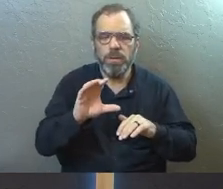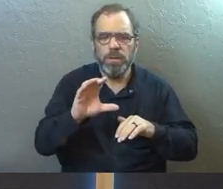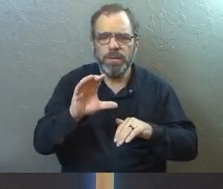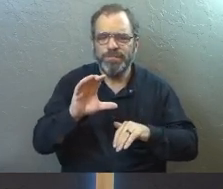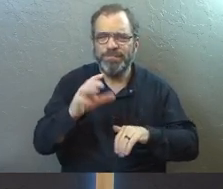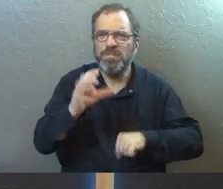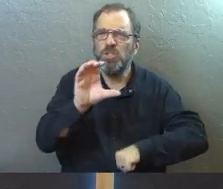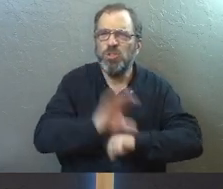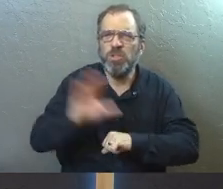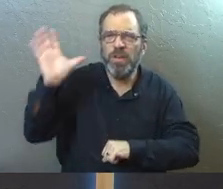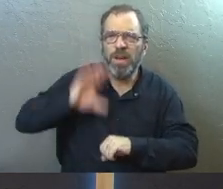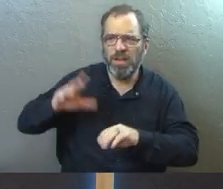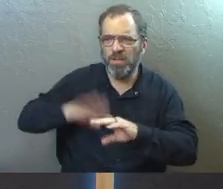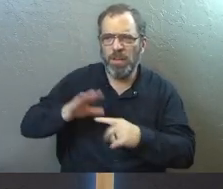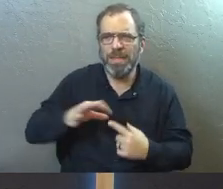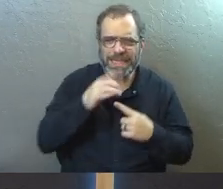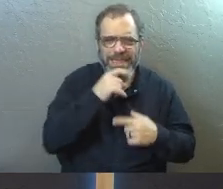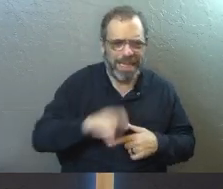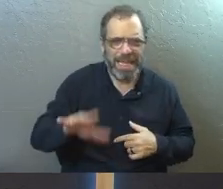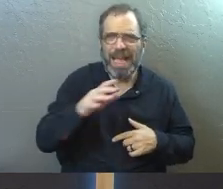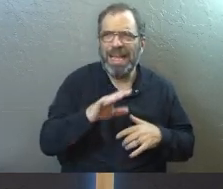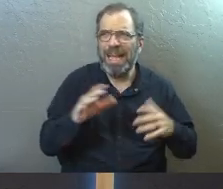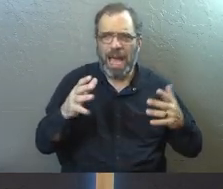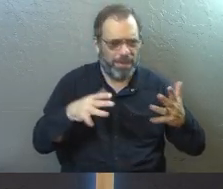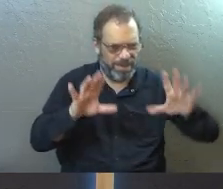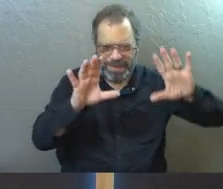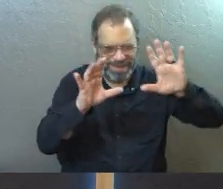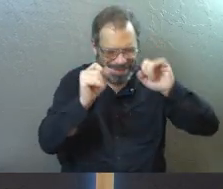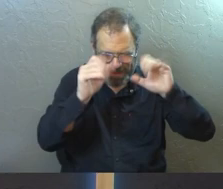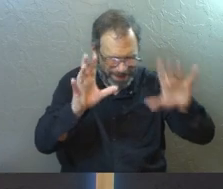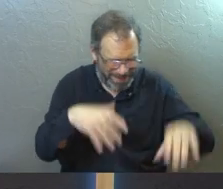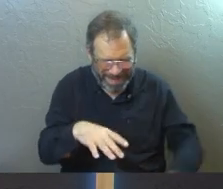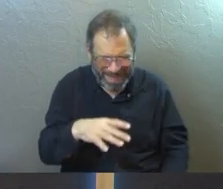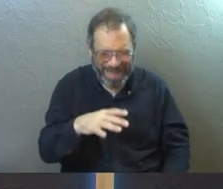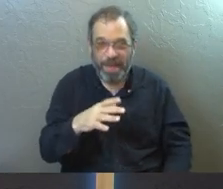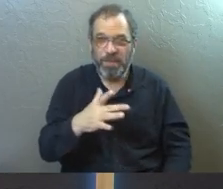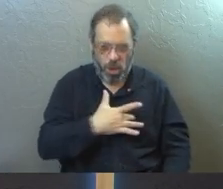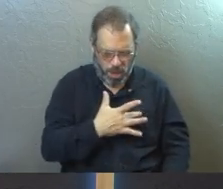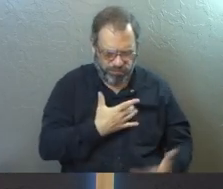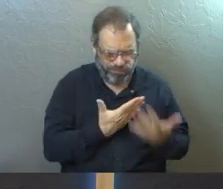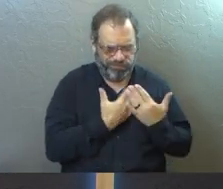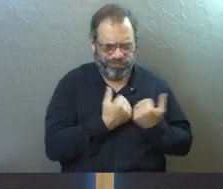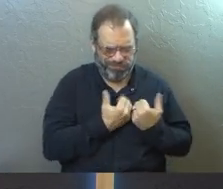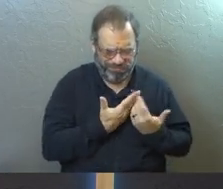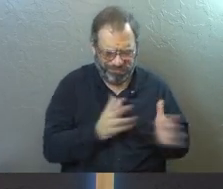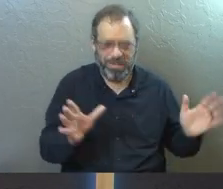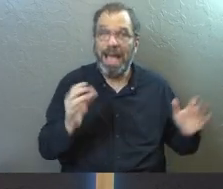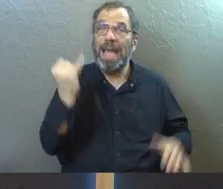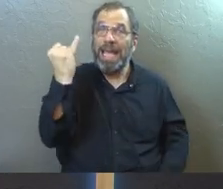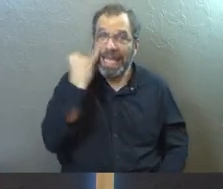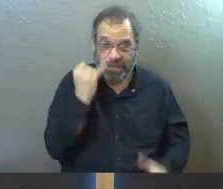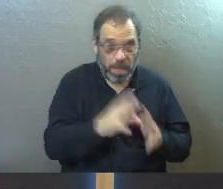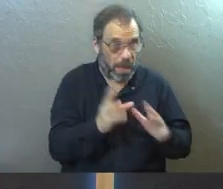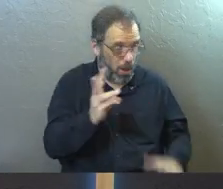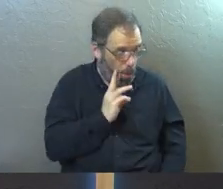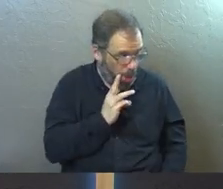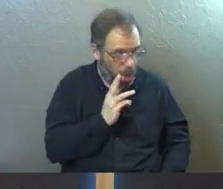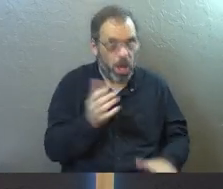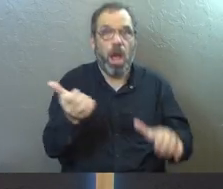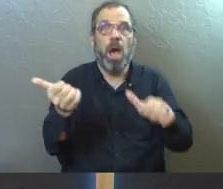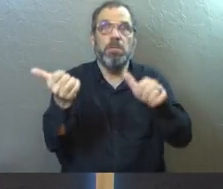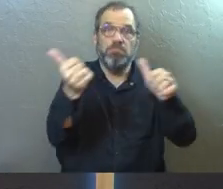especially the ones in the desert, and they've got lines. I mean, it's amazing just how open their hearts are. But they're like, hey, if there's a lot of water,